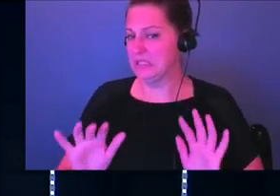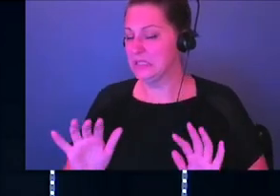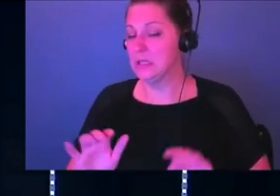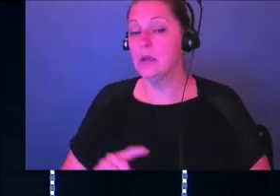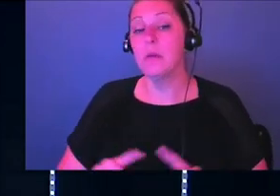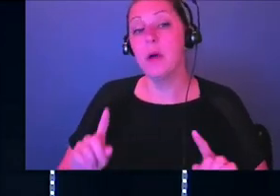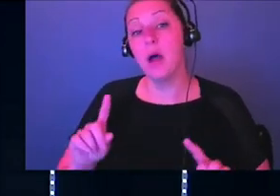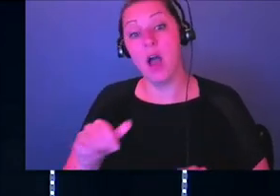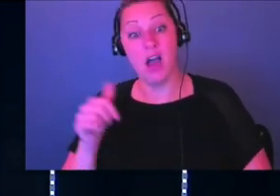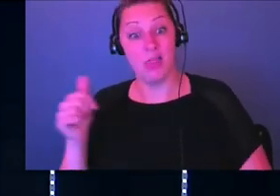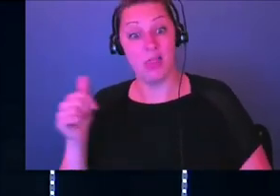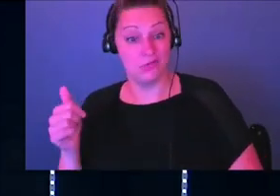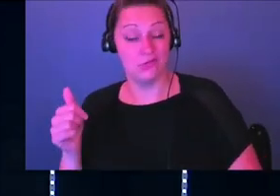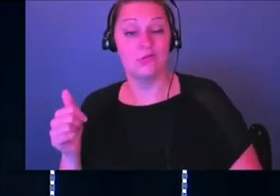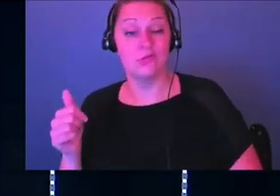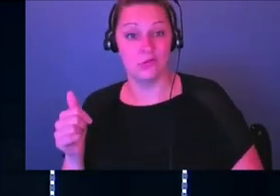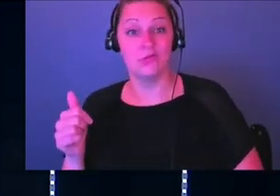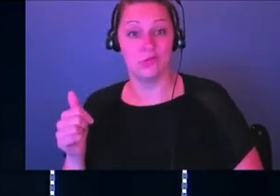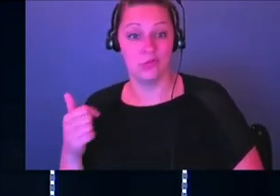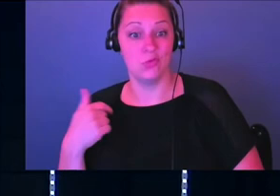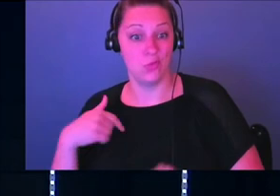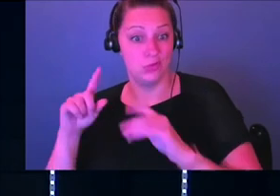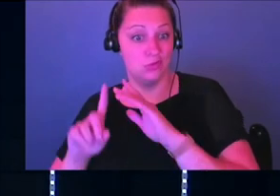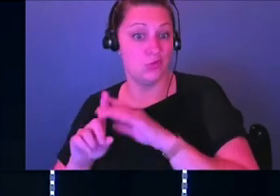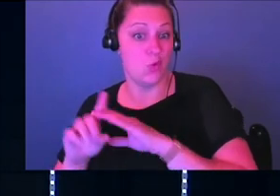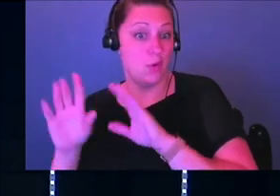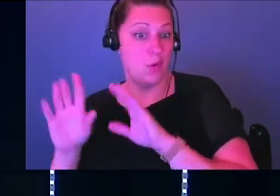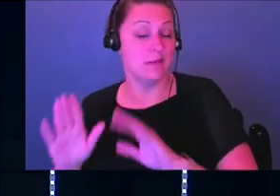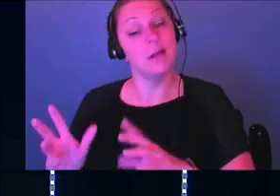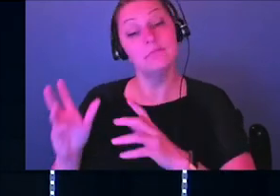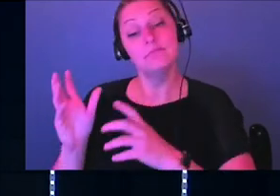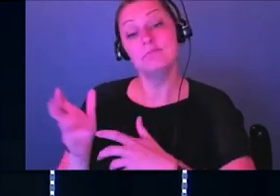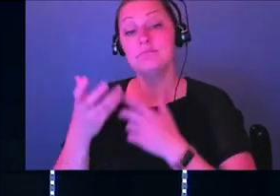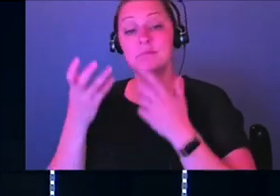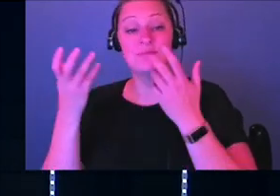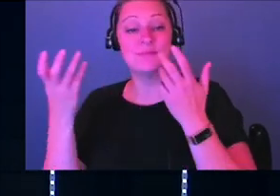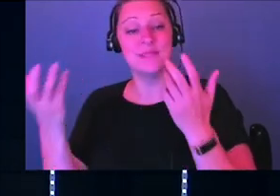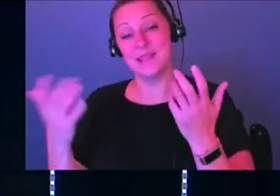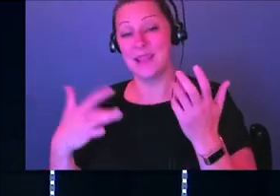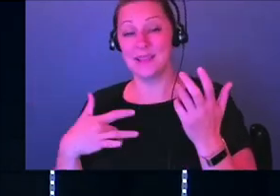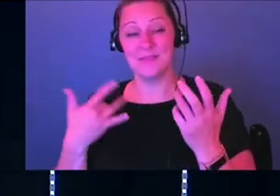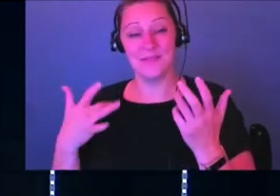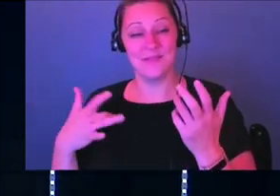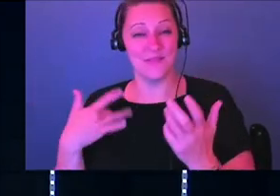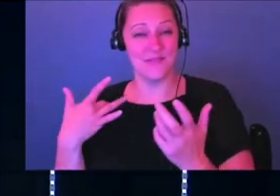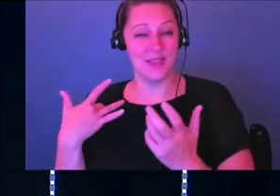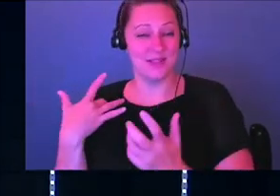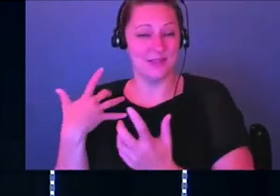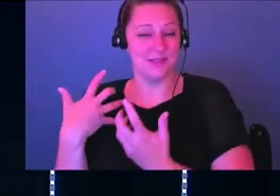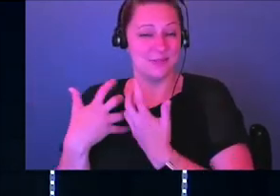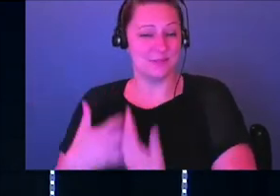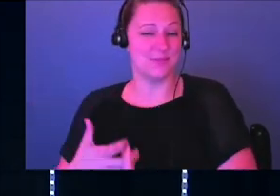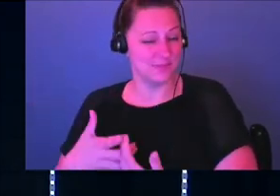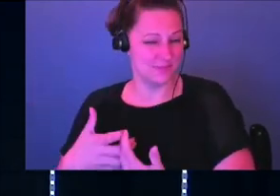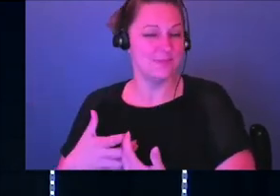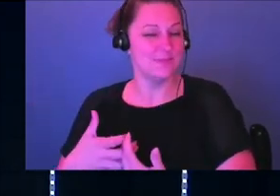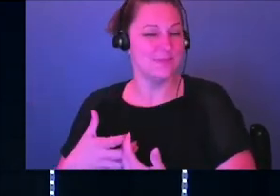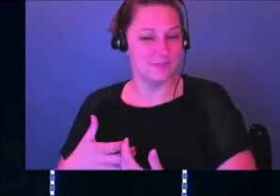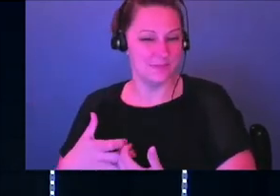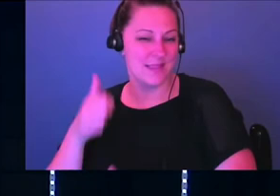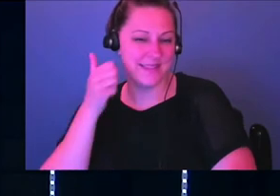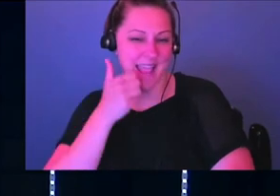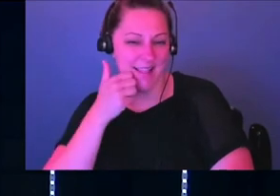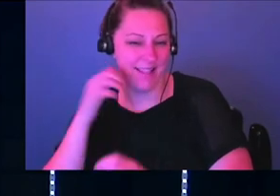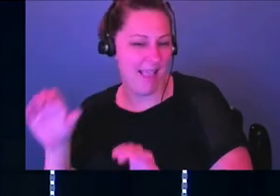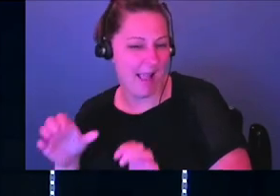And for others of us, we come in on Sundays and we sing and it just feels like something that's normal. It feels like just the daily action.